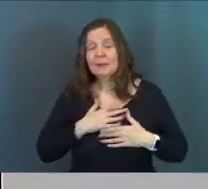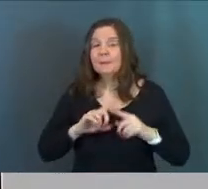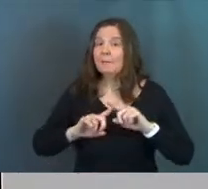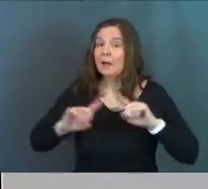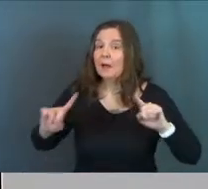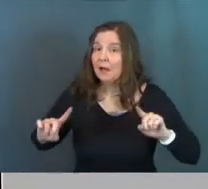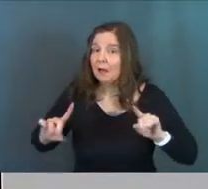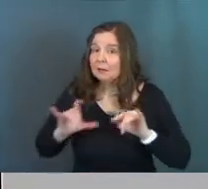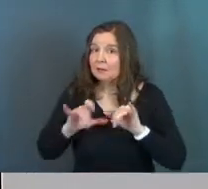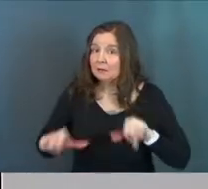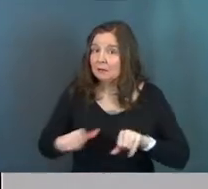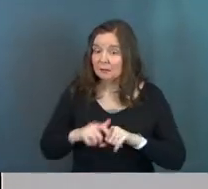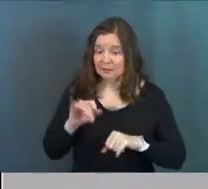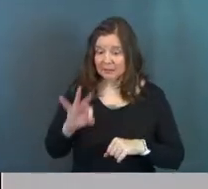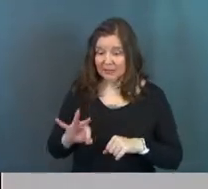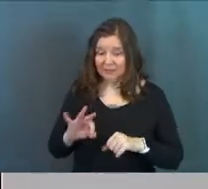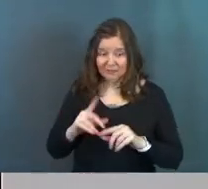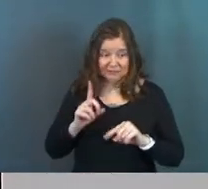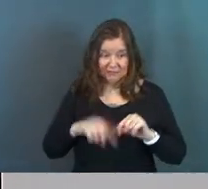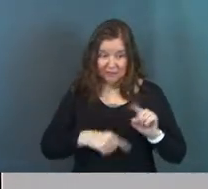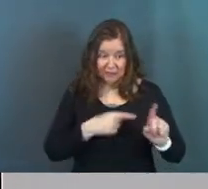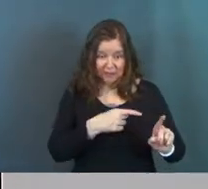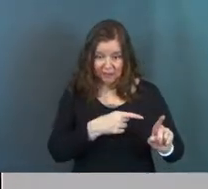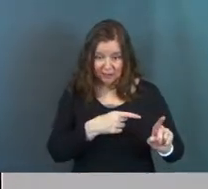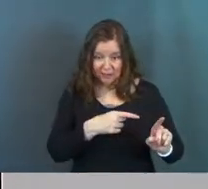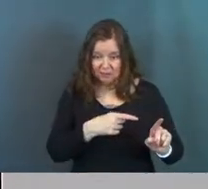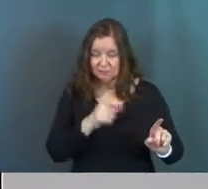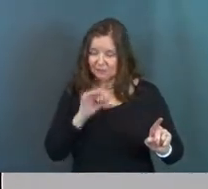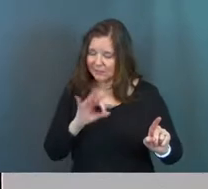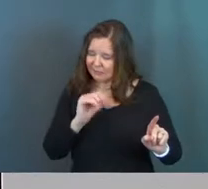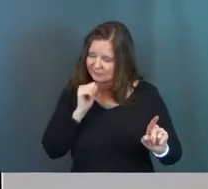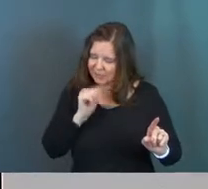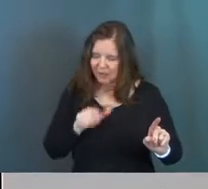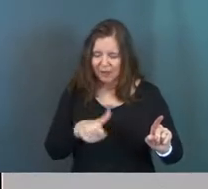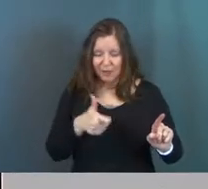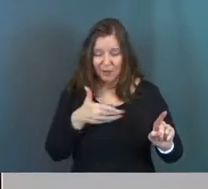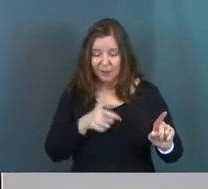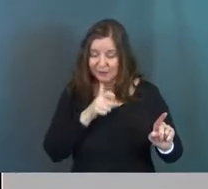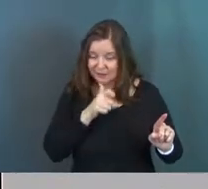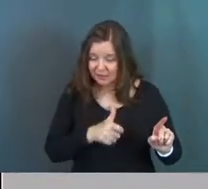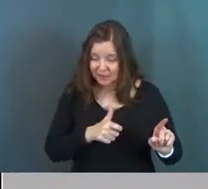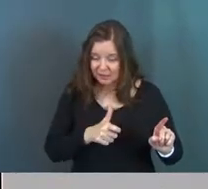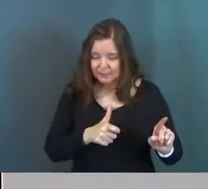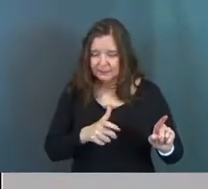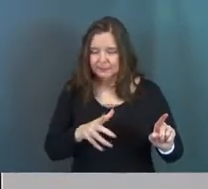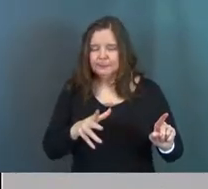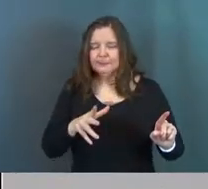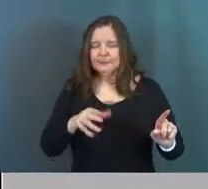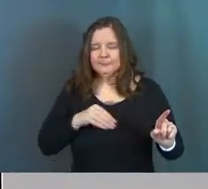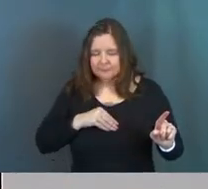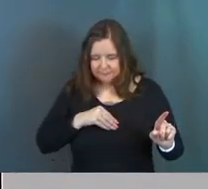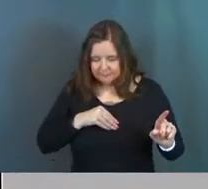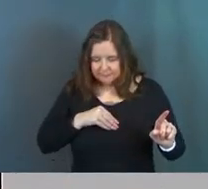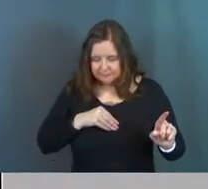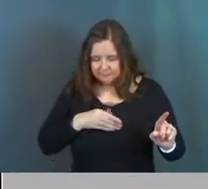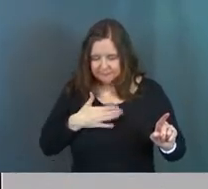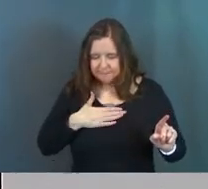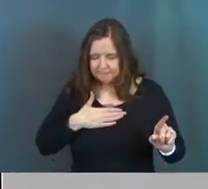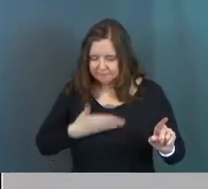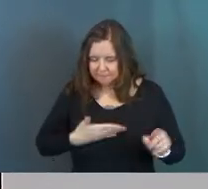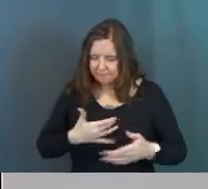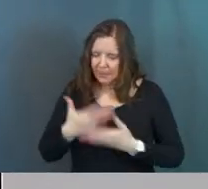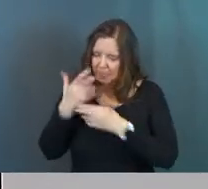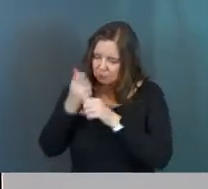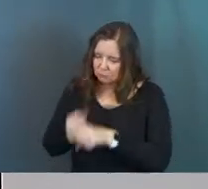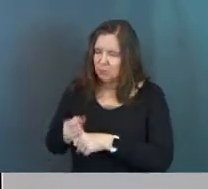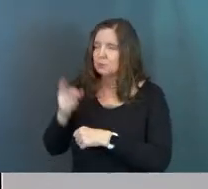But if there is not, if there is not another way, then so be it. I